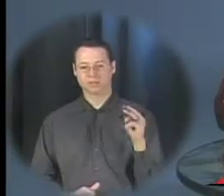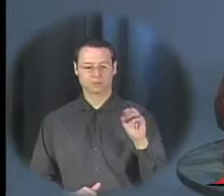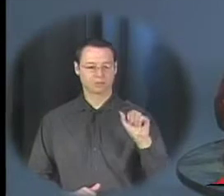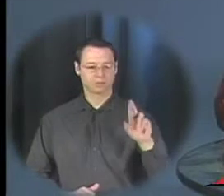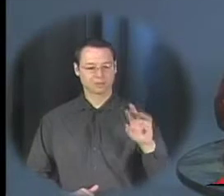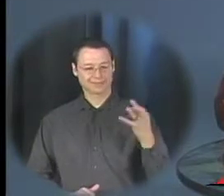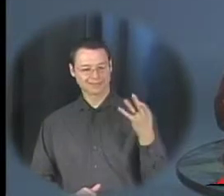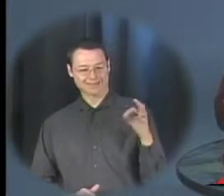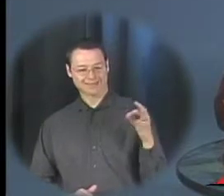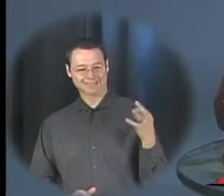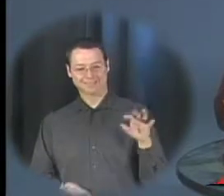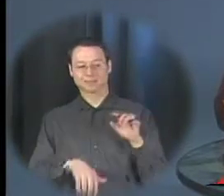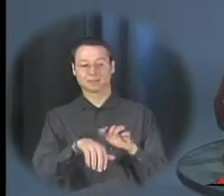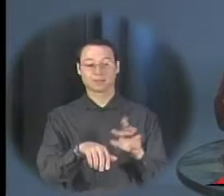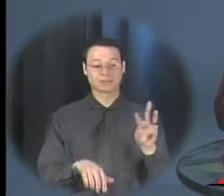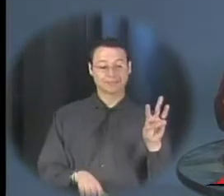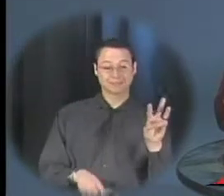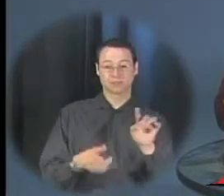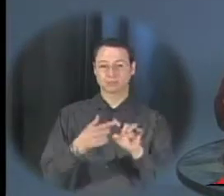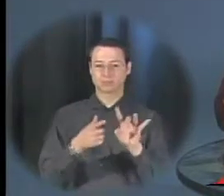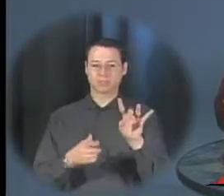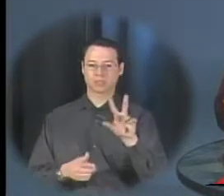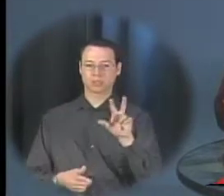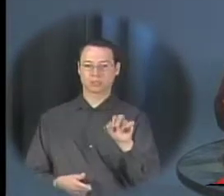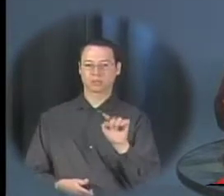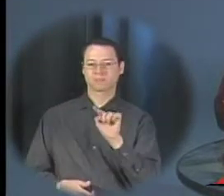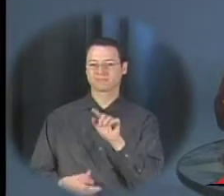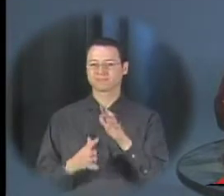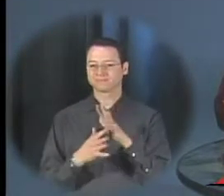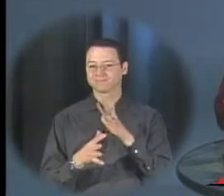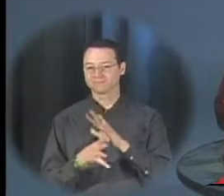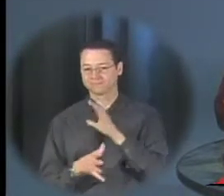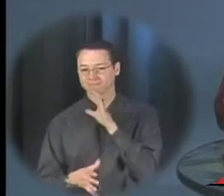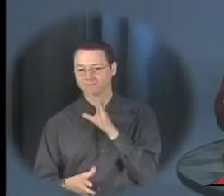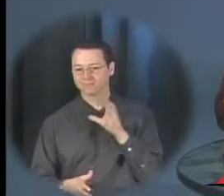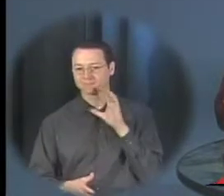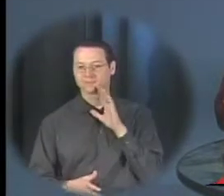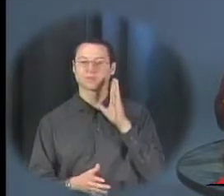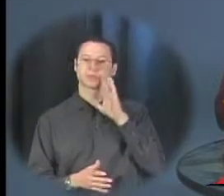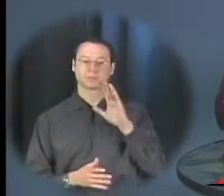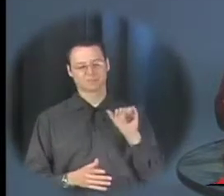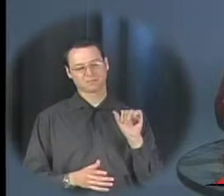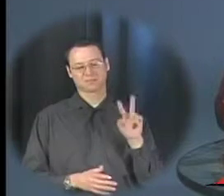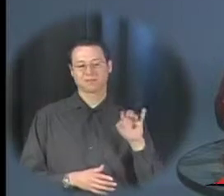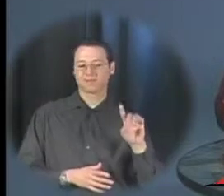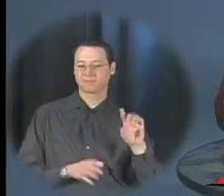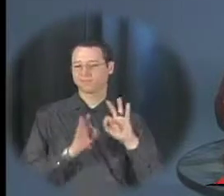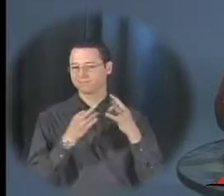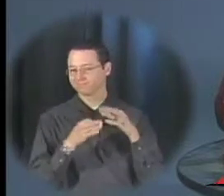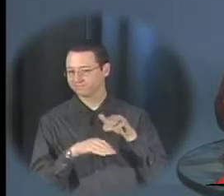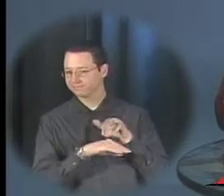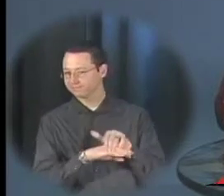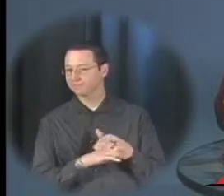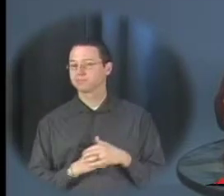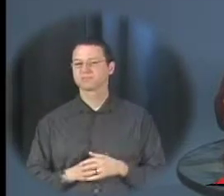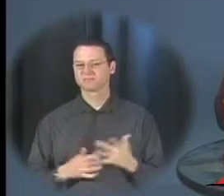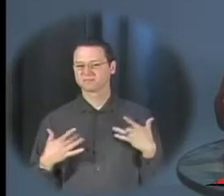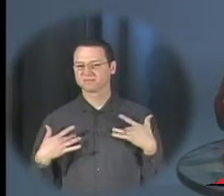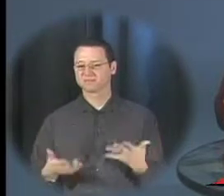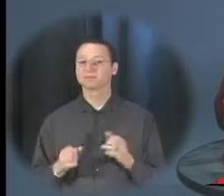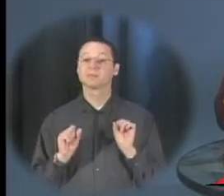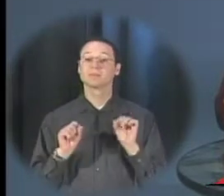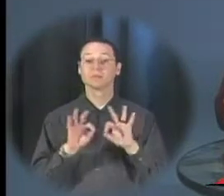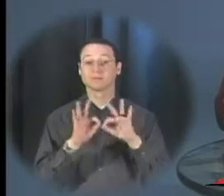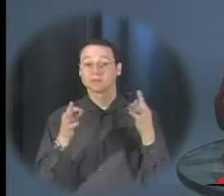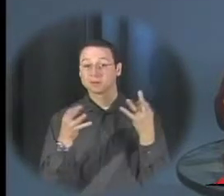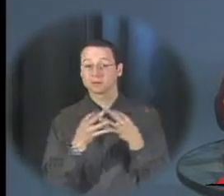through 8 30 p.m in the junior senior cafeteria for AVID family night this is an opportunity for families to get